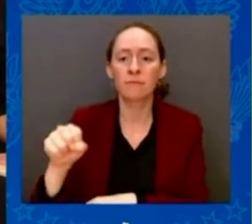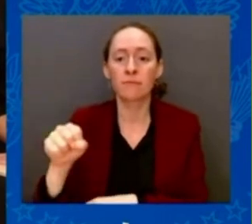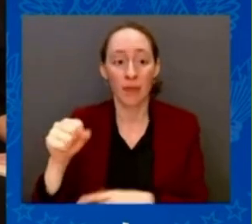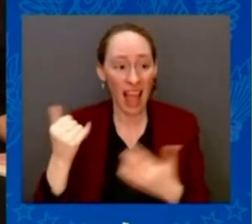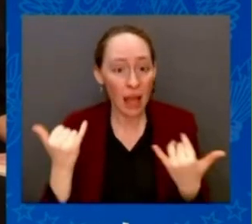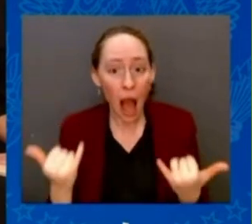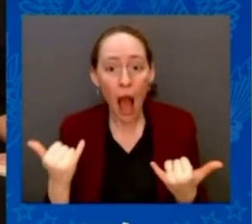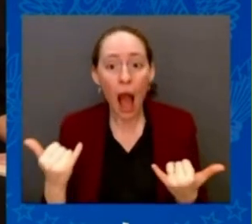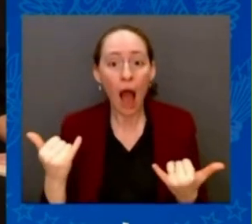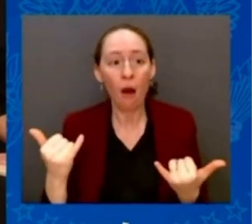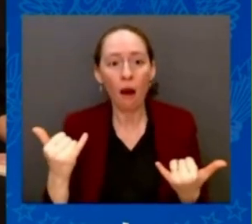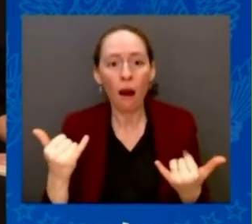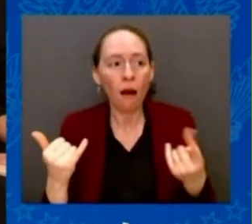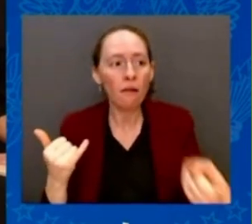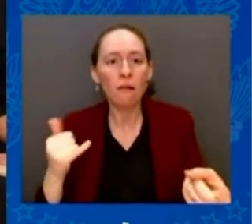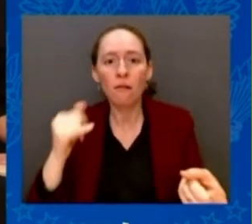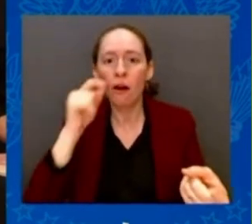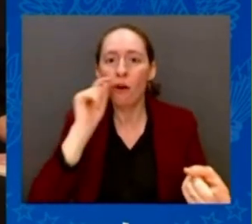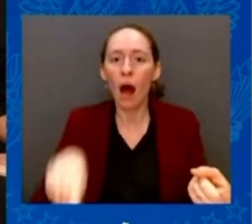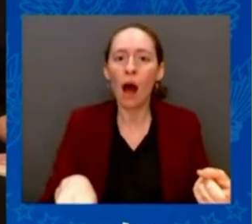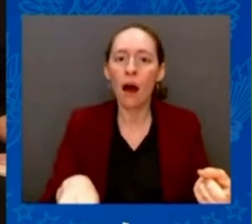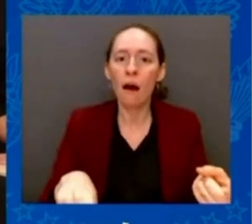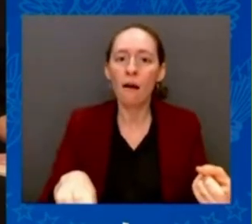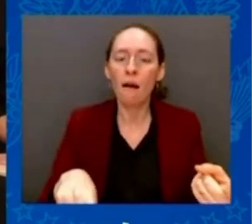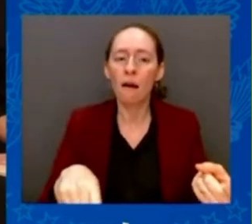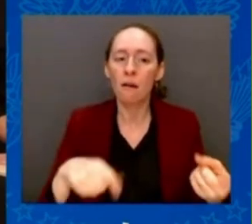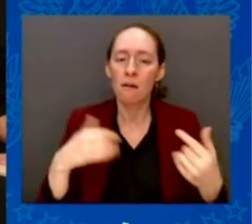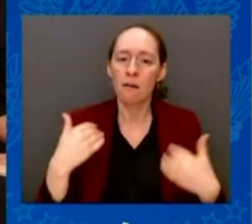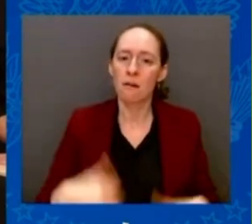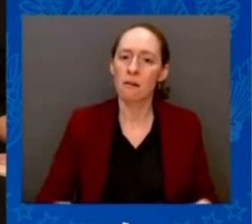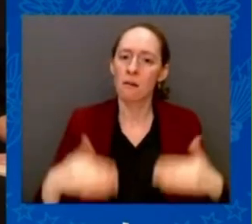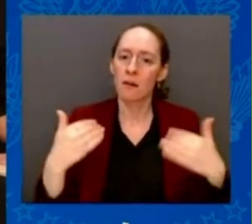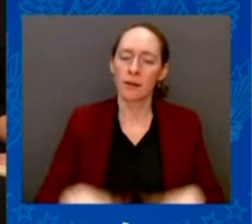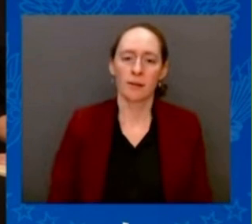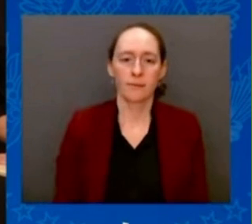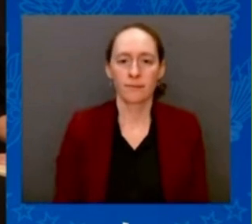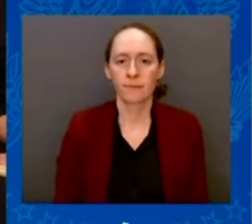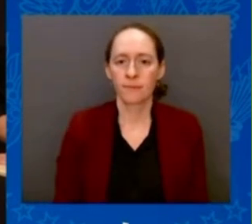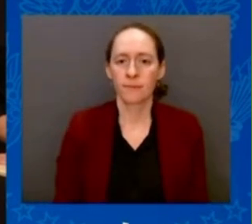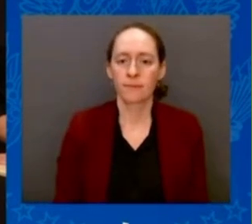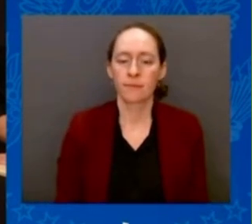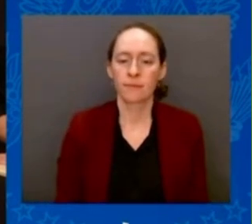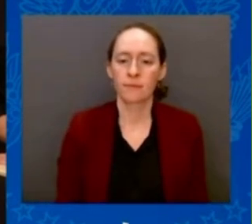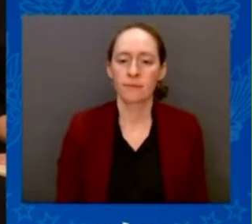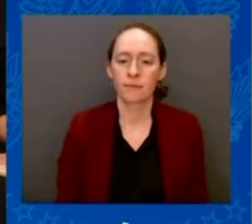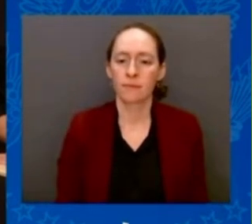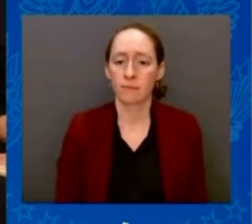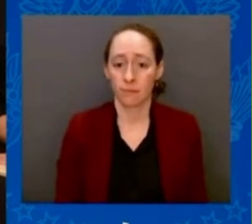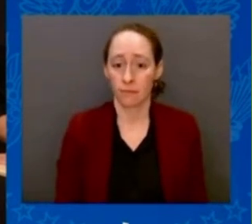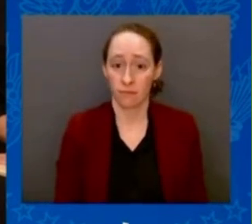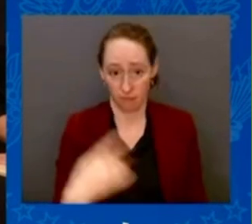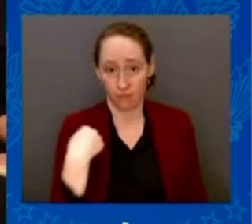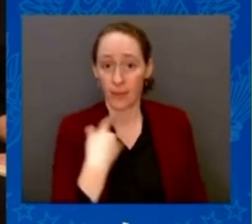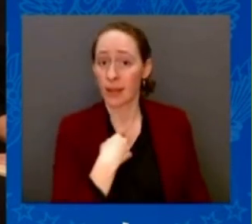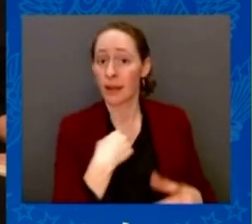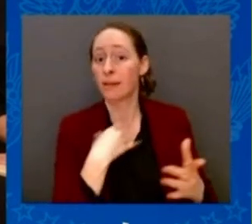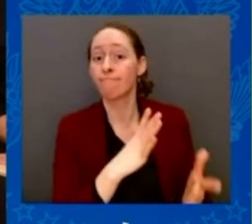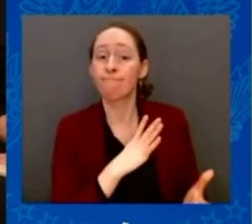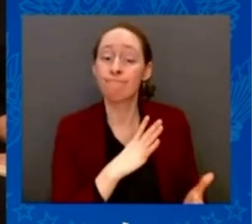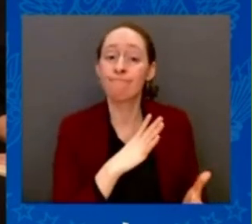to continue to chip away at European security. We must break the cycle of Russian aggression.